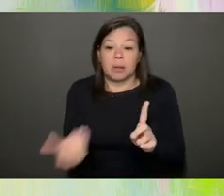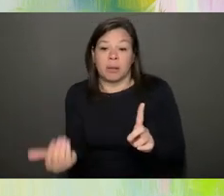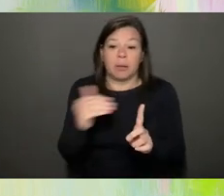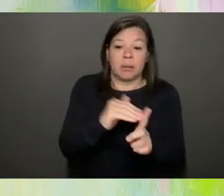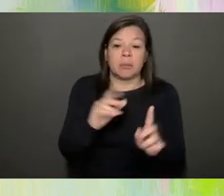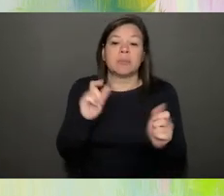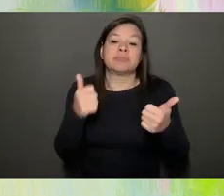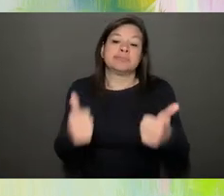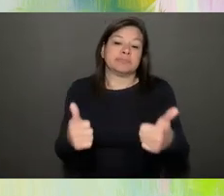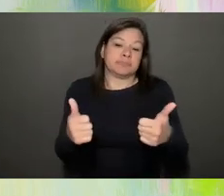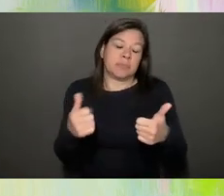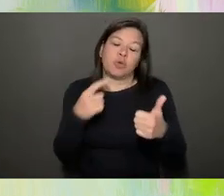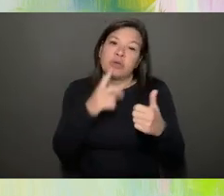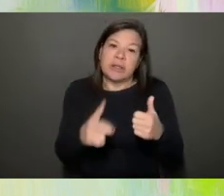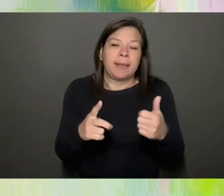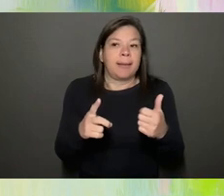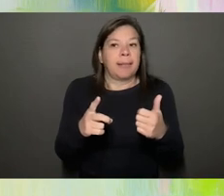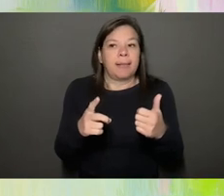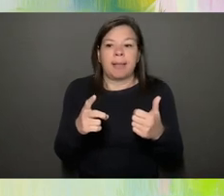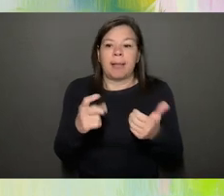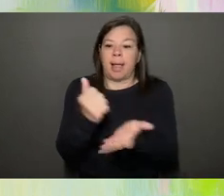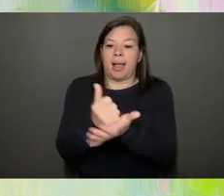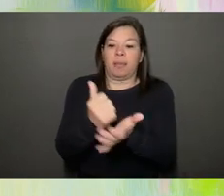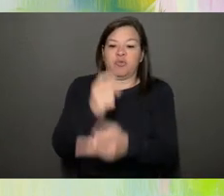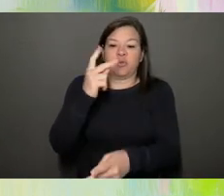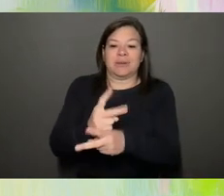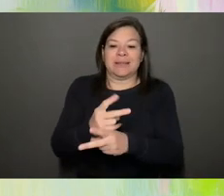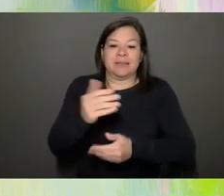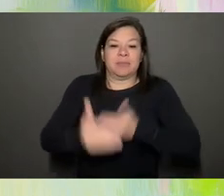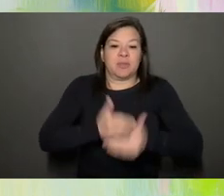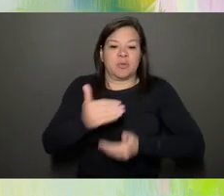helpful in keeping the process moving along.